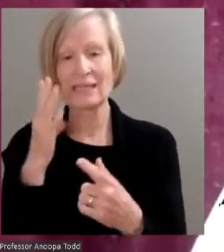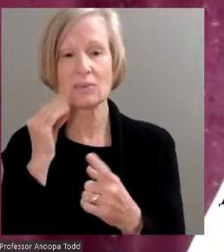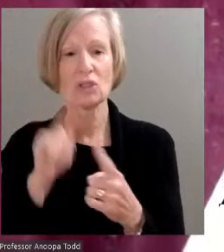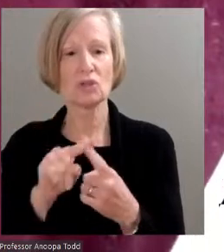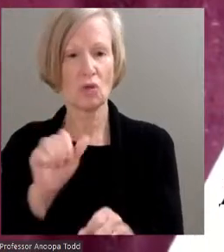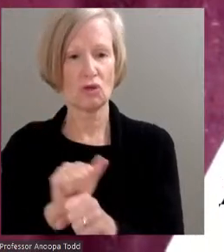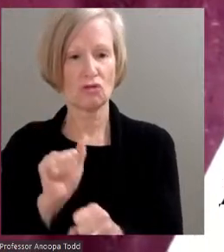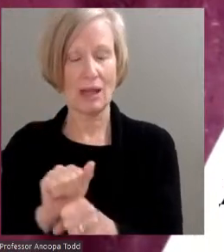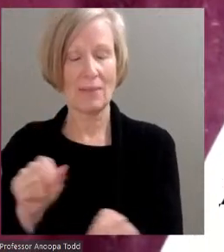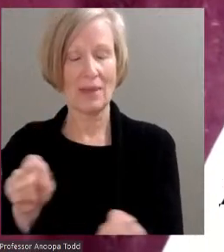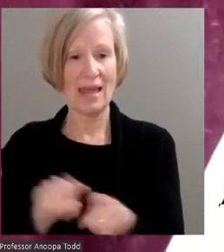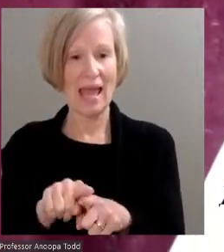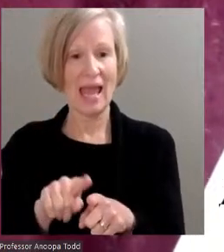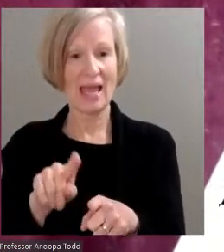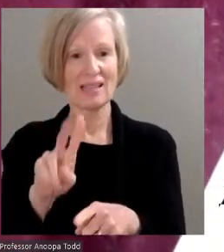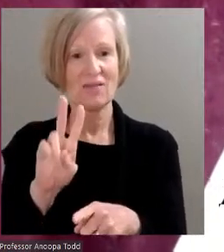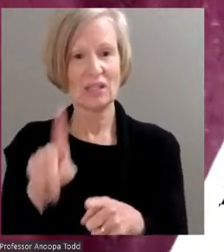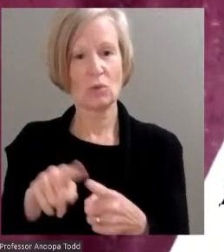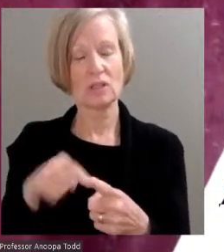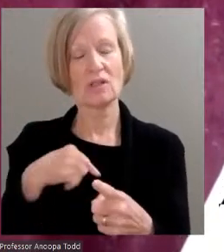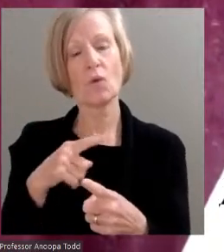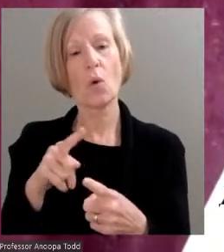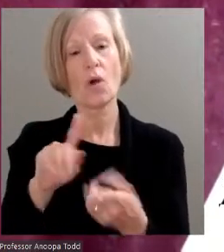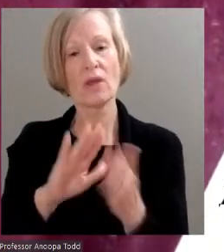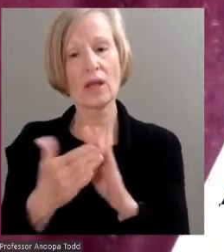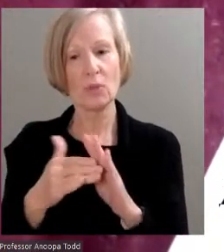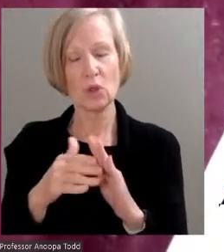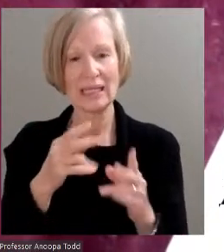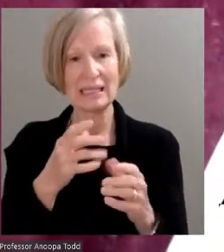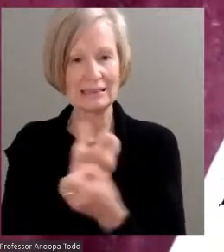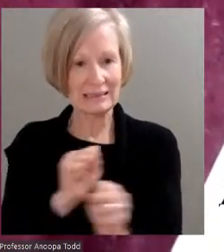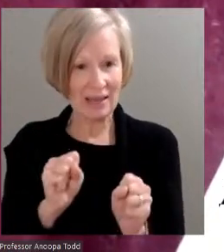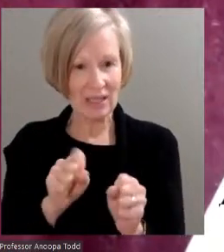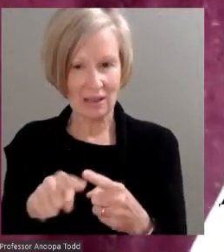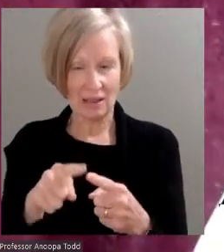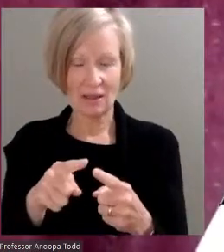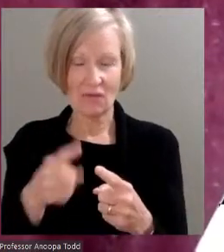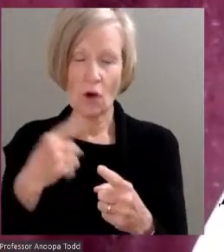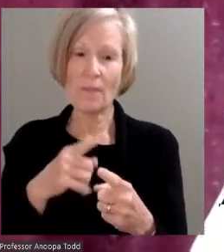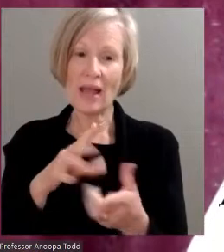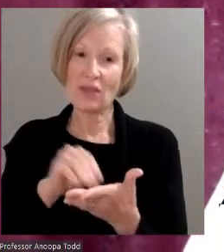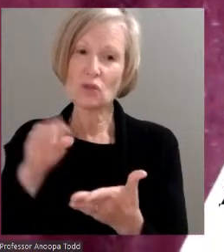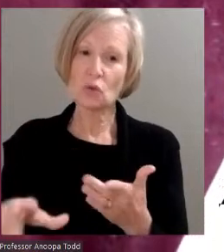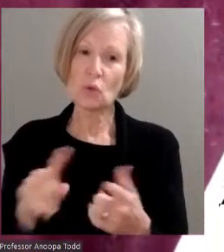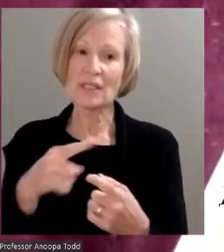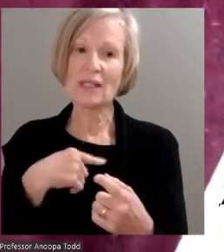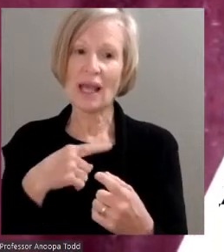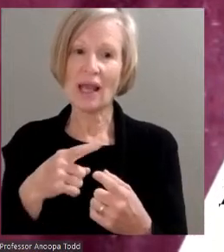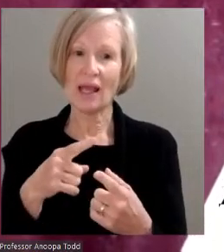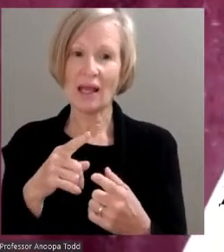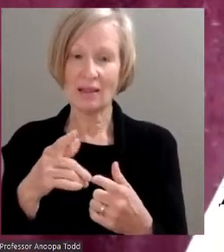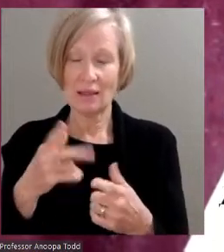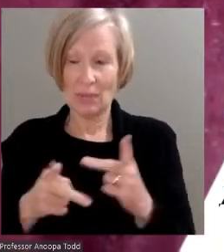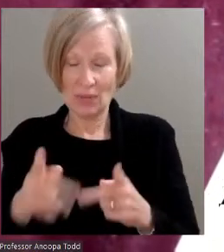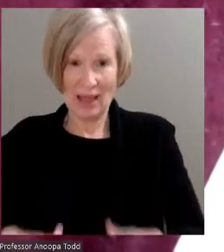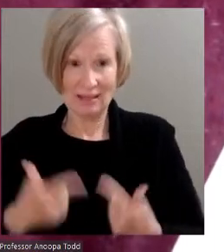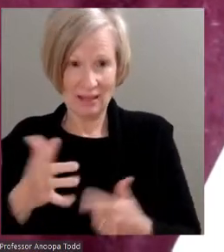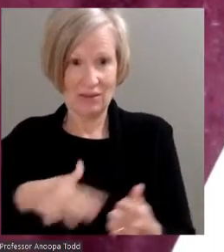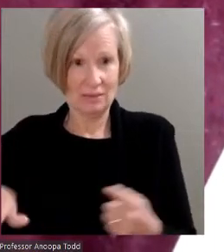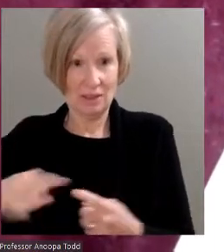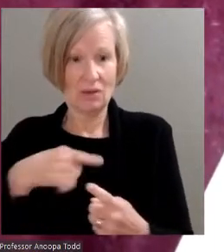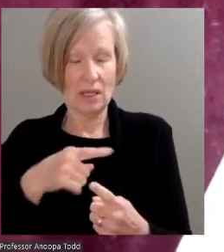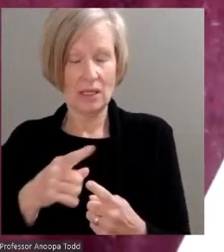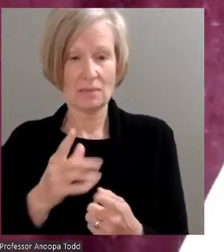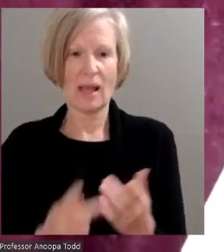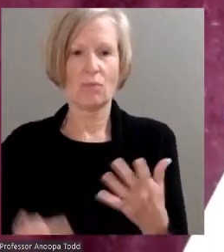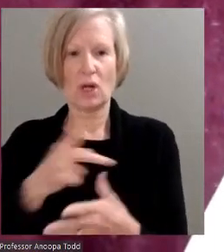Neighborhood Watch, safety for our students and residents is my top priority. I plan to work with law officials to ensure safety at the college